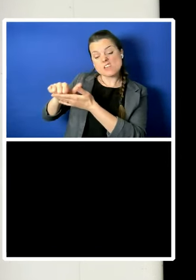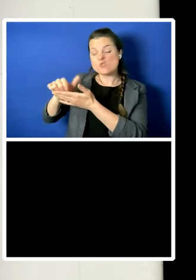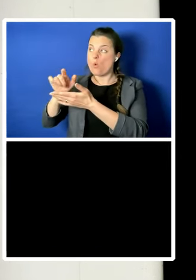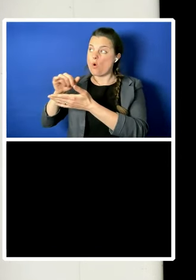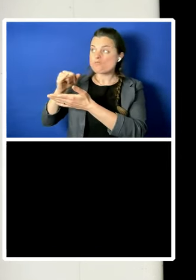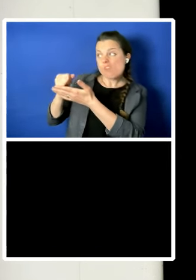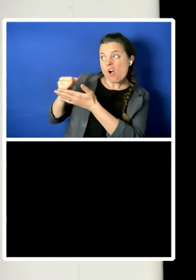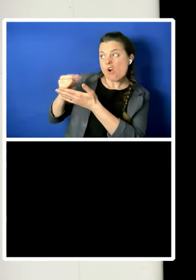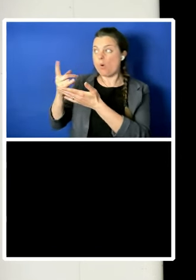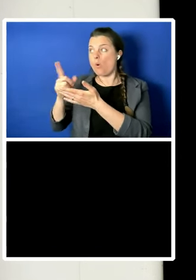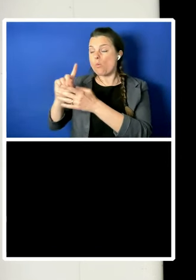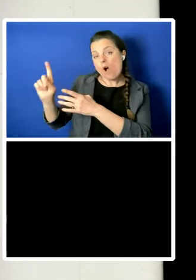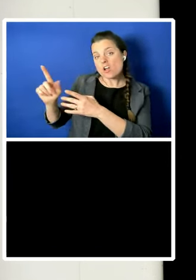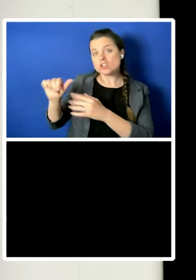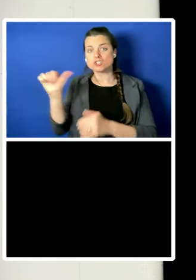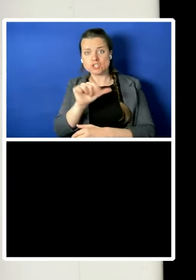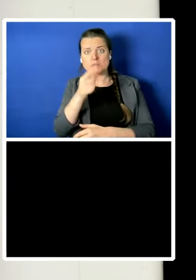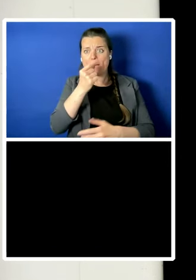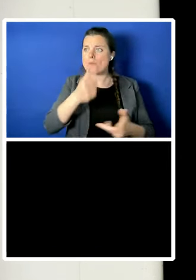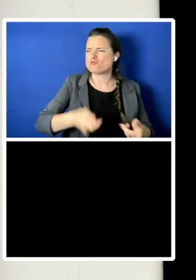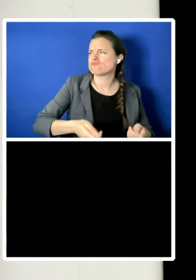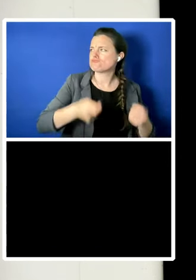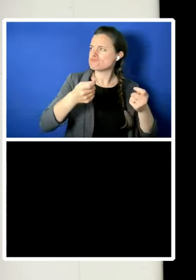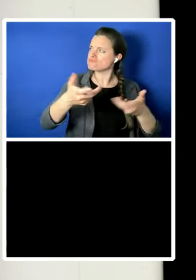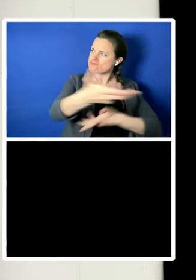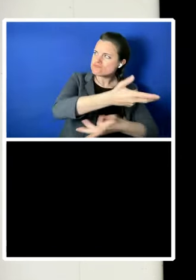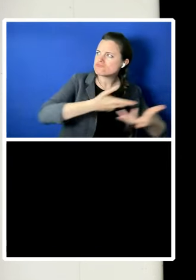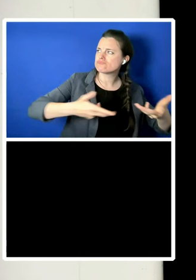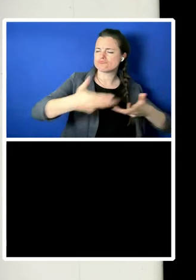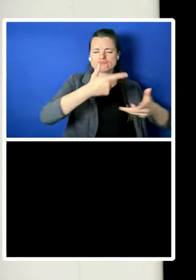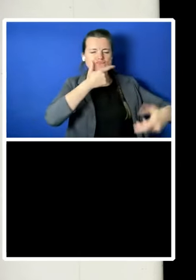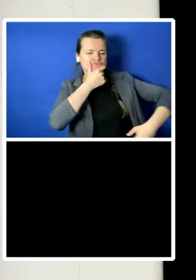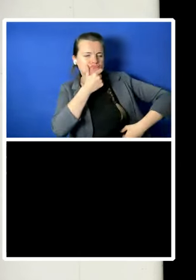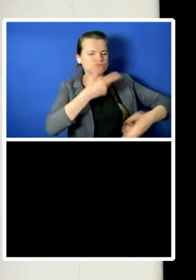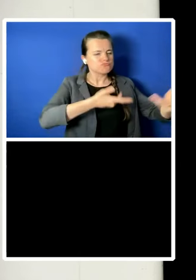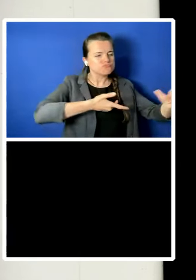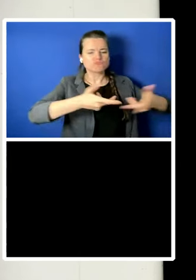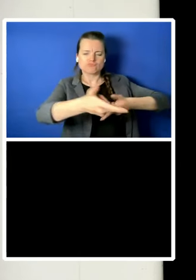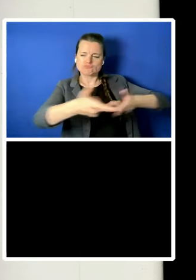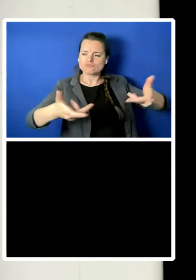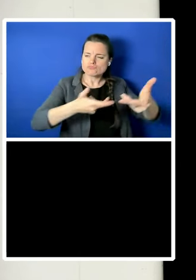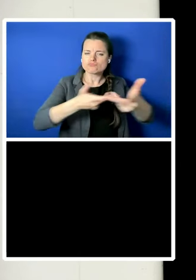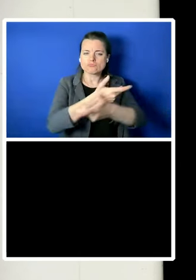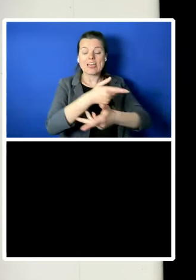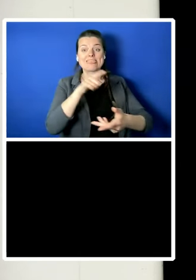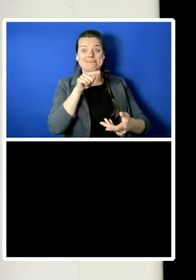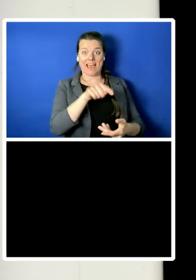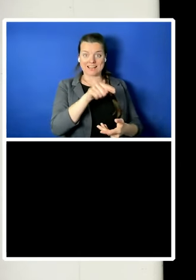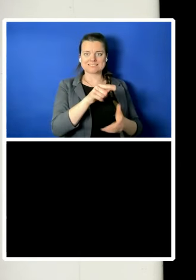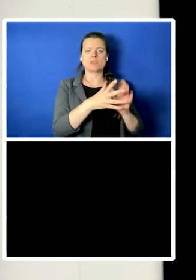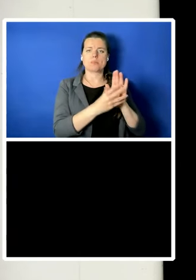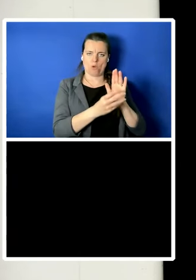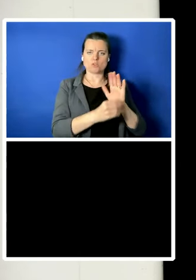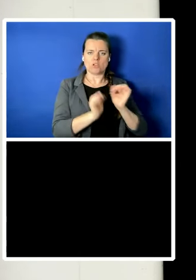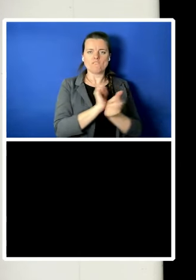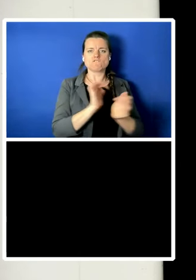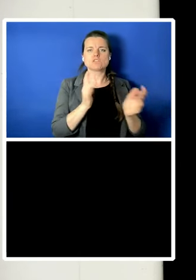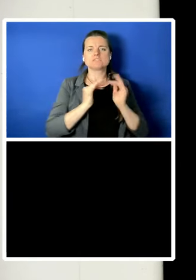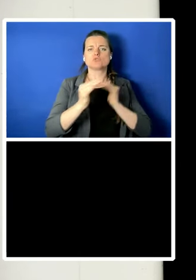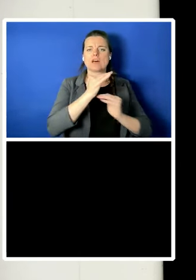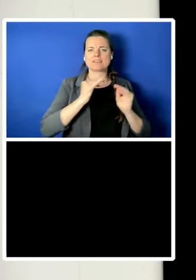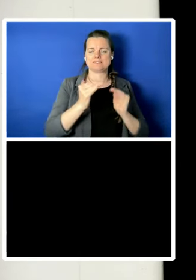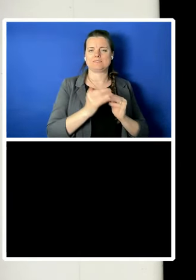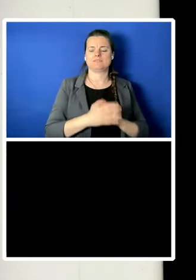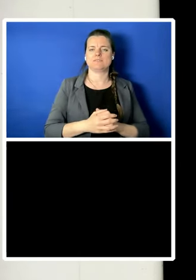That is what a truly free society looks like. When we all feel more empowered, this